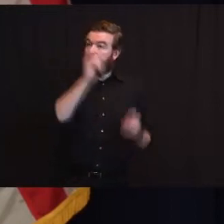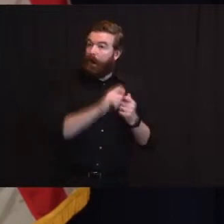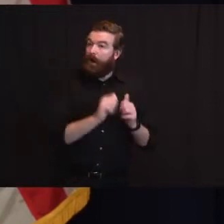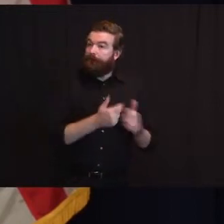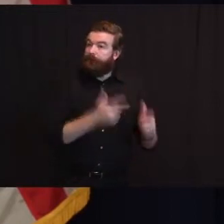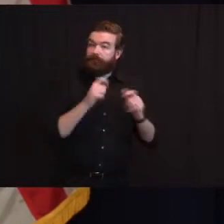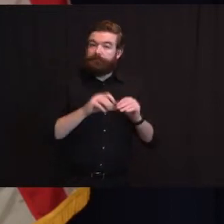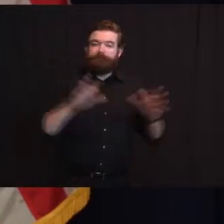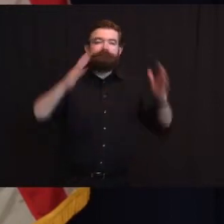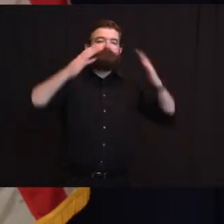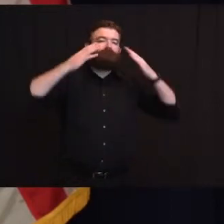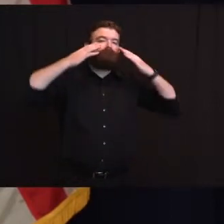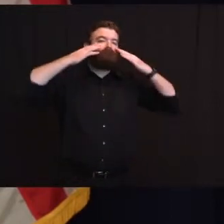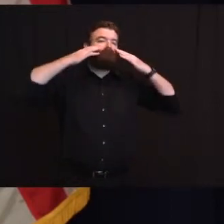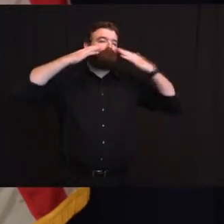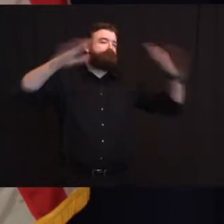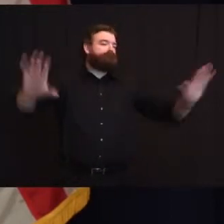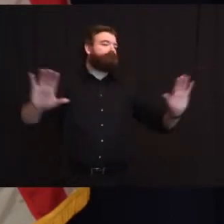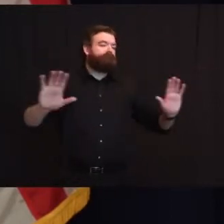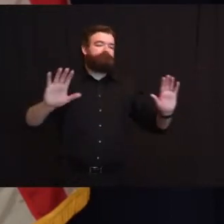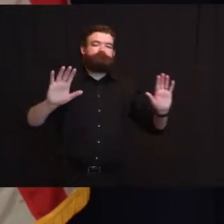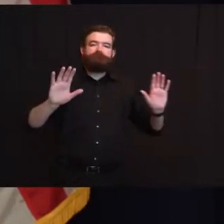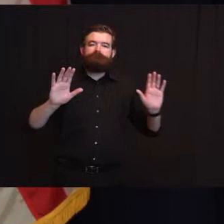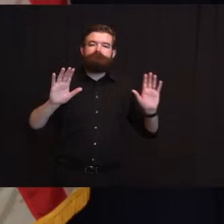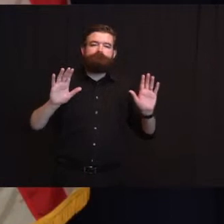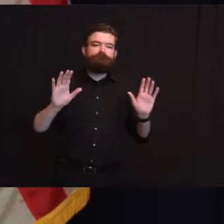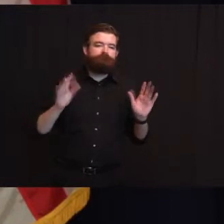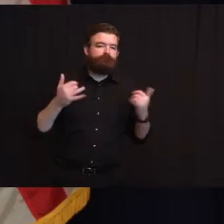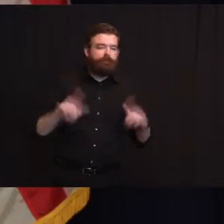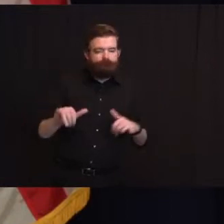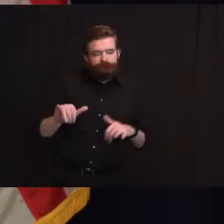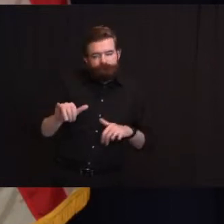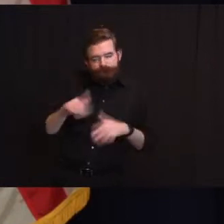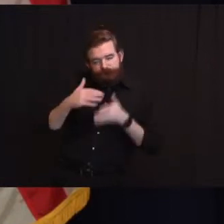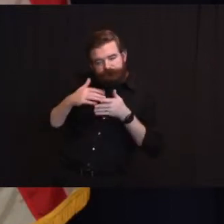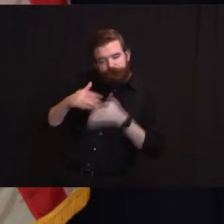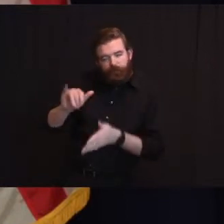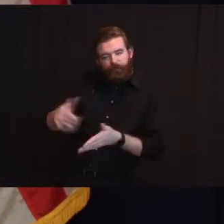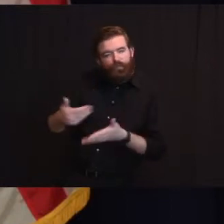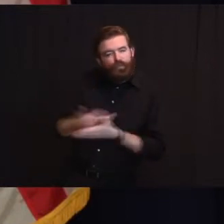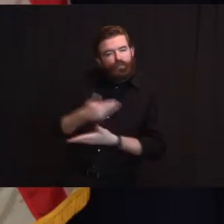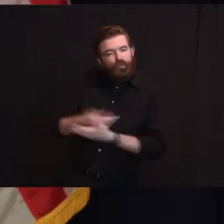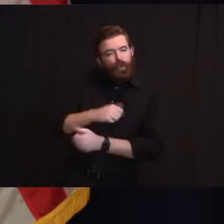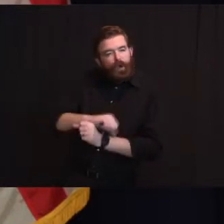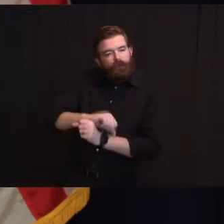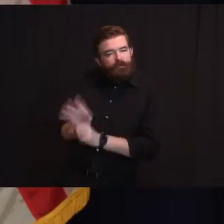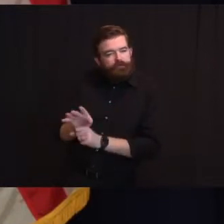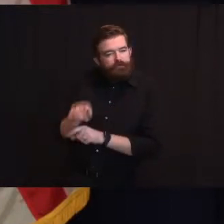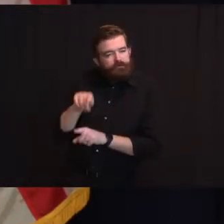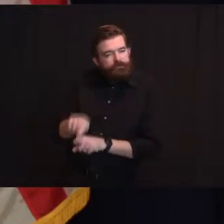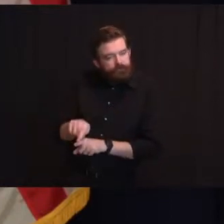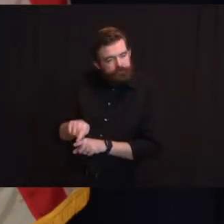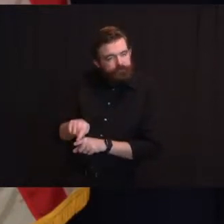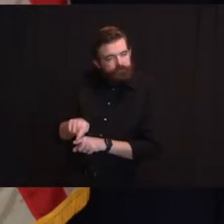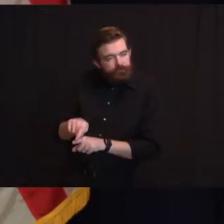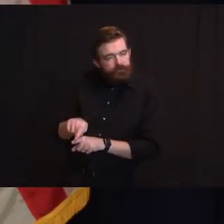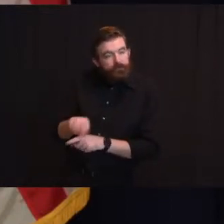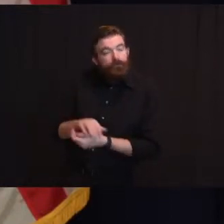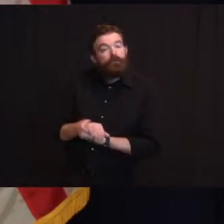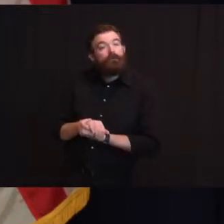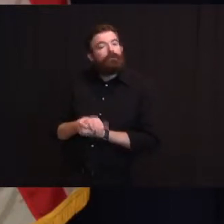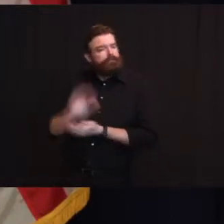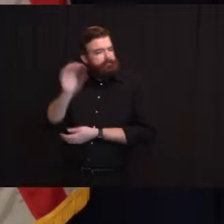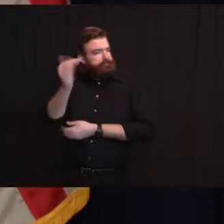but yes there's nothing to suggest that this variant causes any more severe disease but it does appear that it's likely more easily